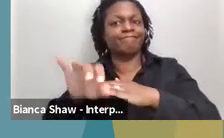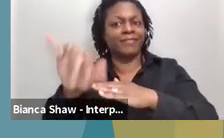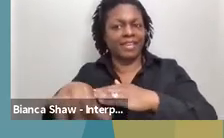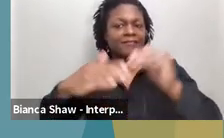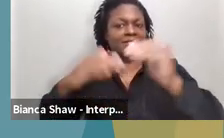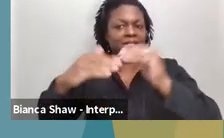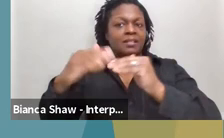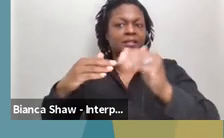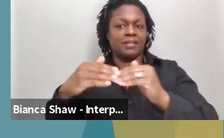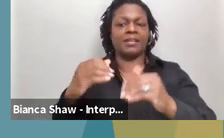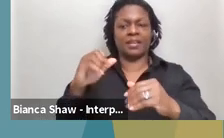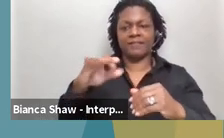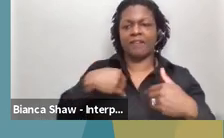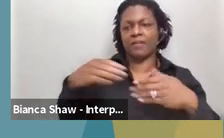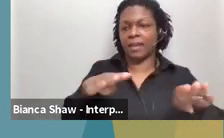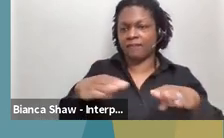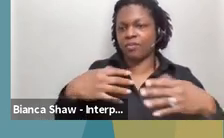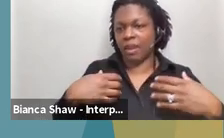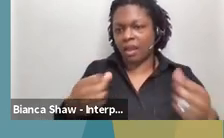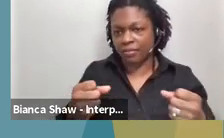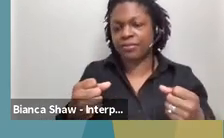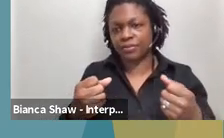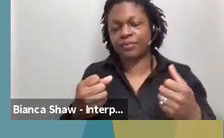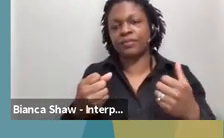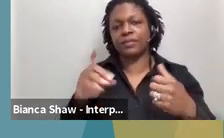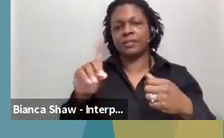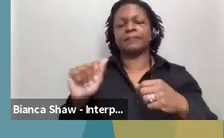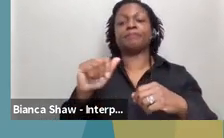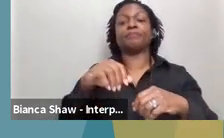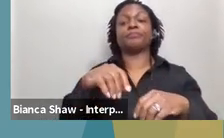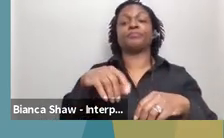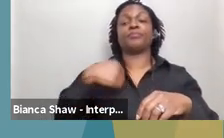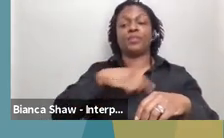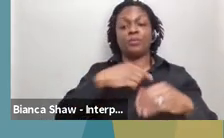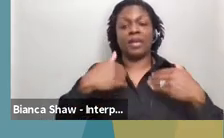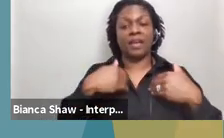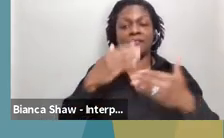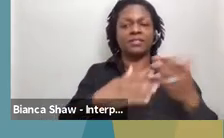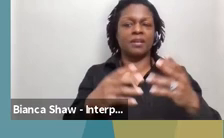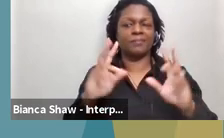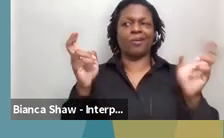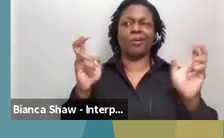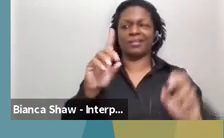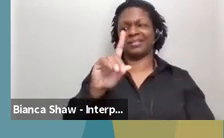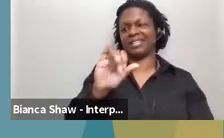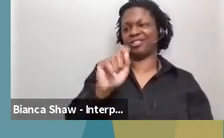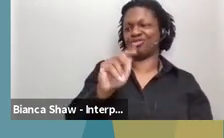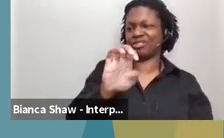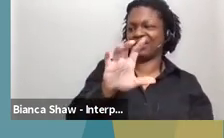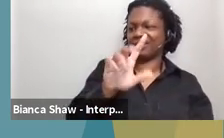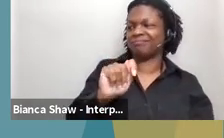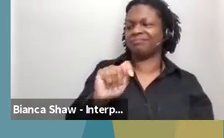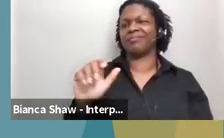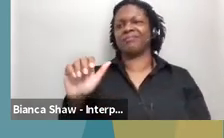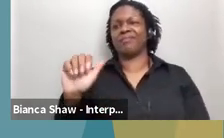local governing entities. You may also hear them called districts and authorities, um, who are our single point of